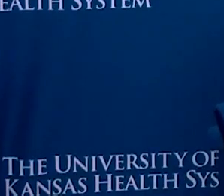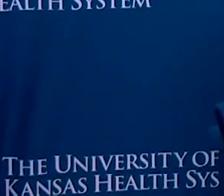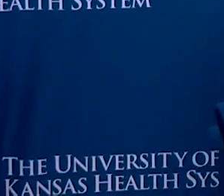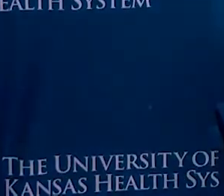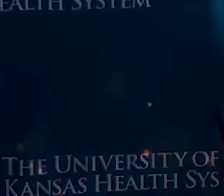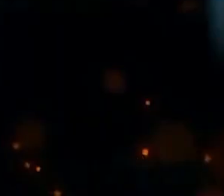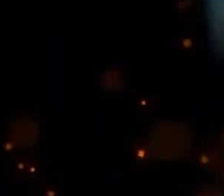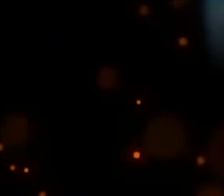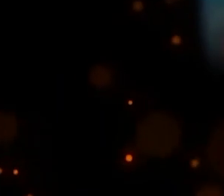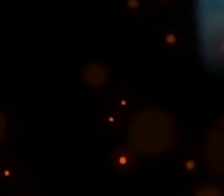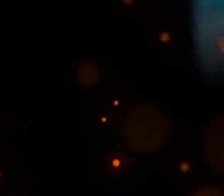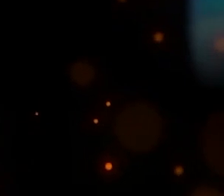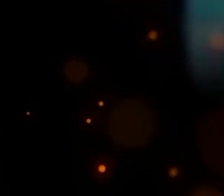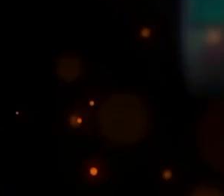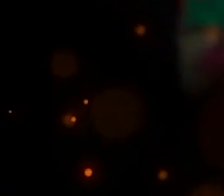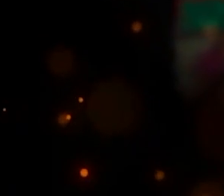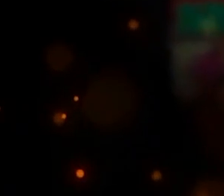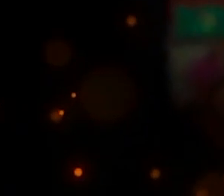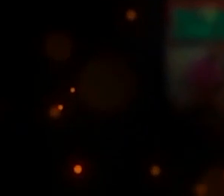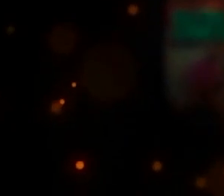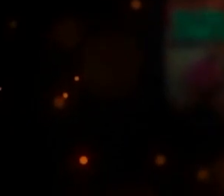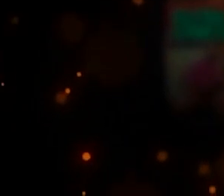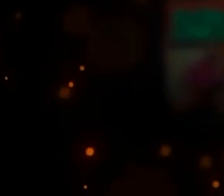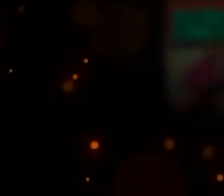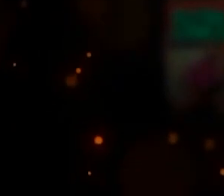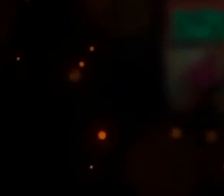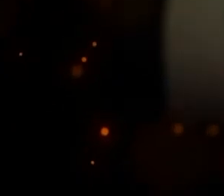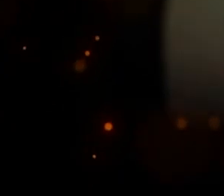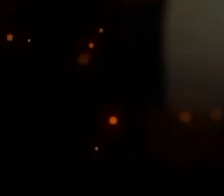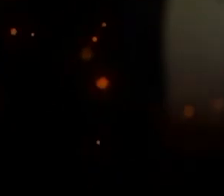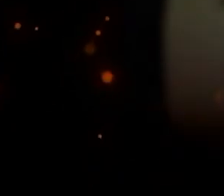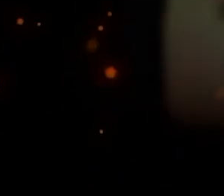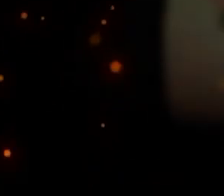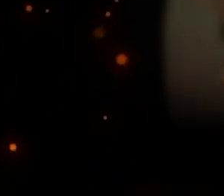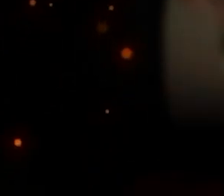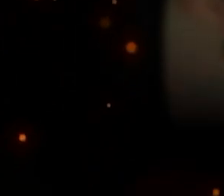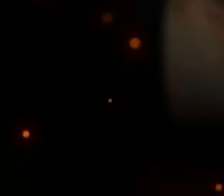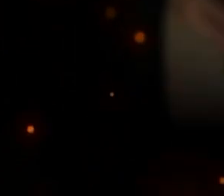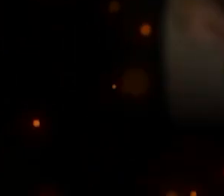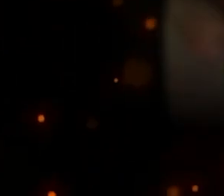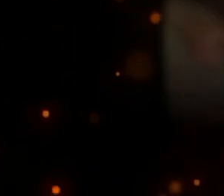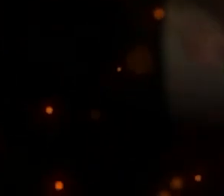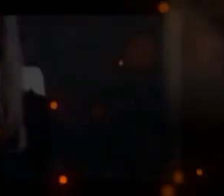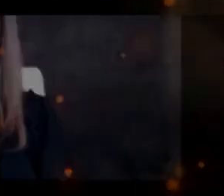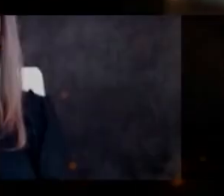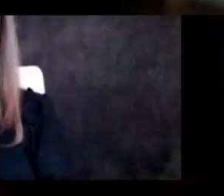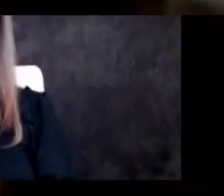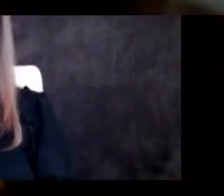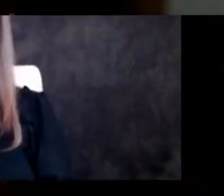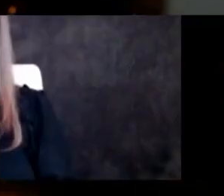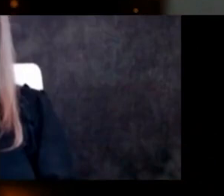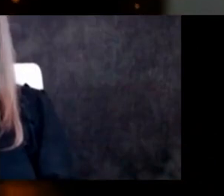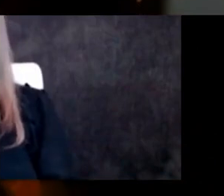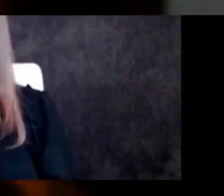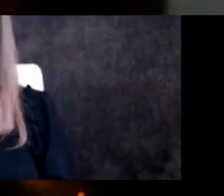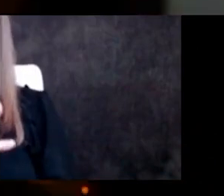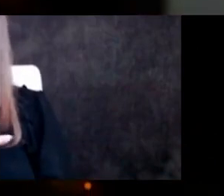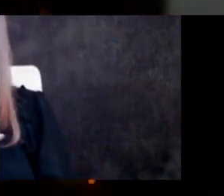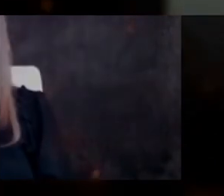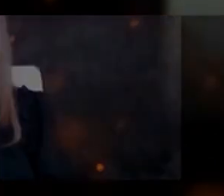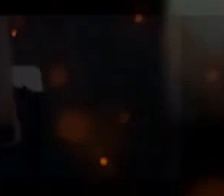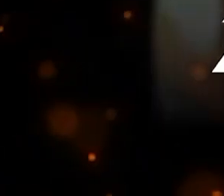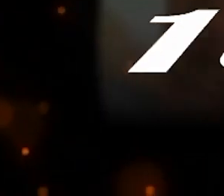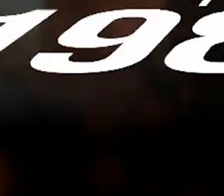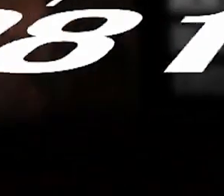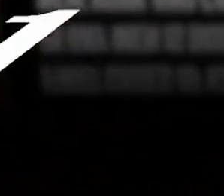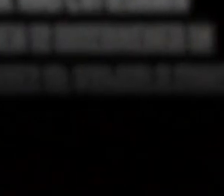the lifestyle of some male homosexuals has triggered an epidemic of a rare form of